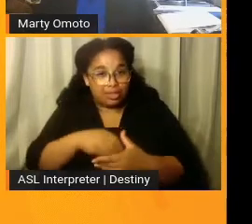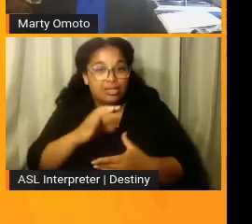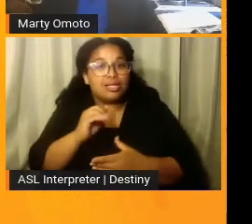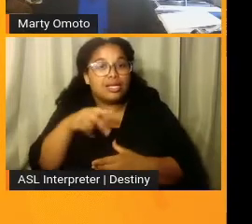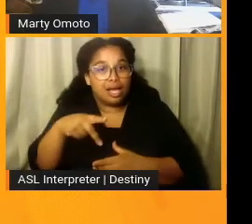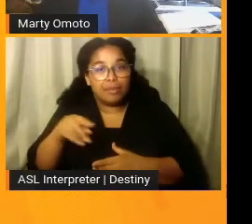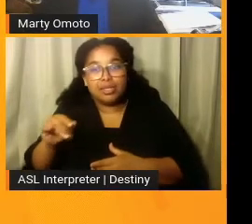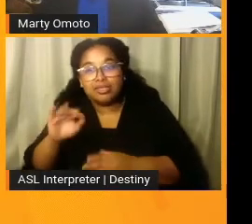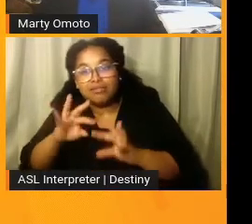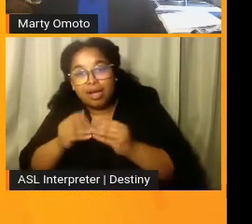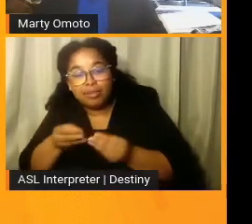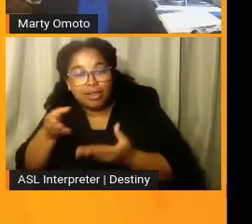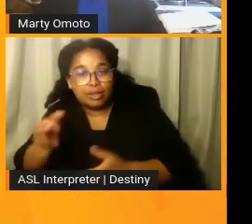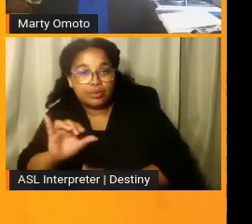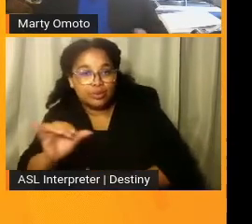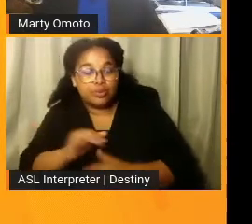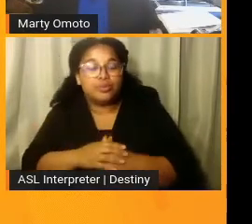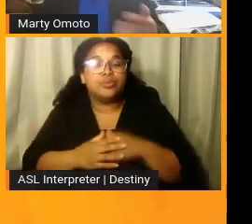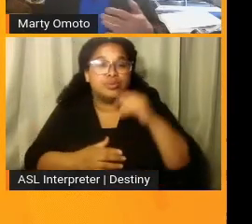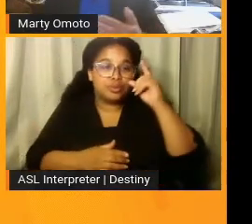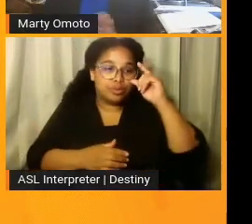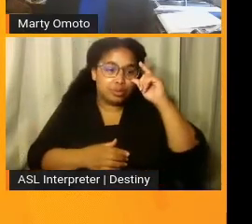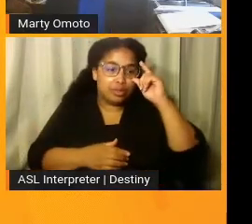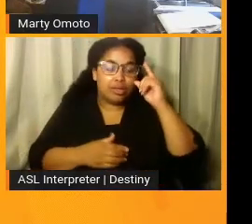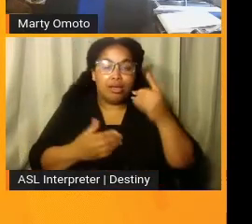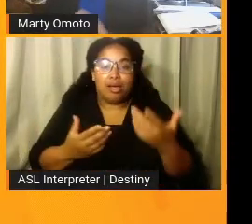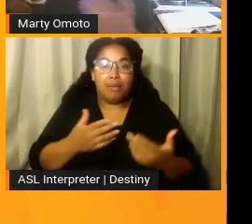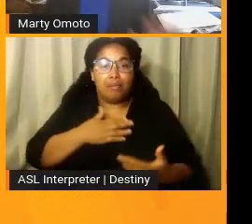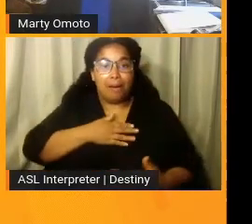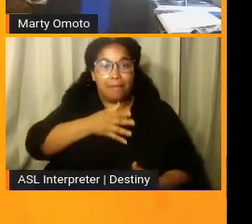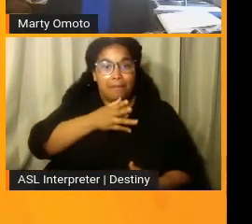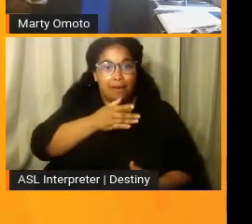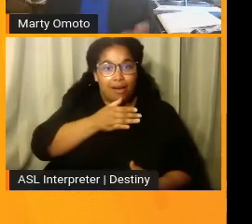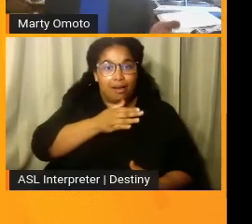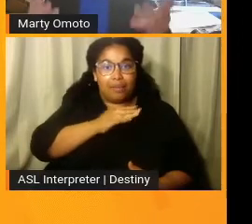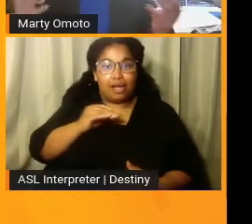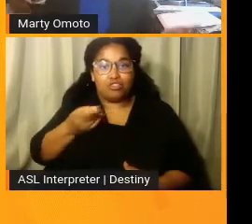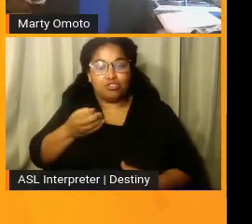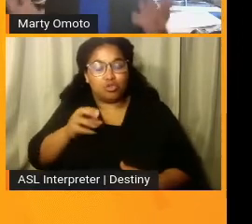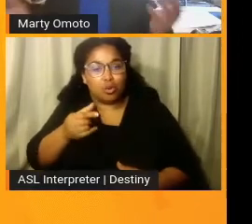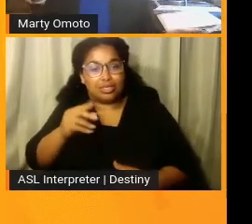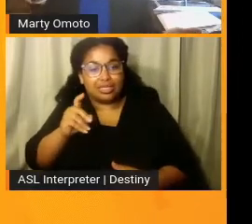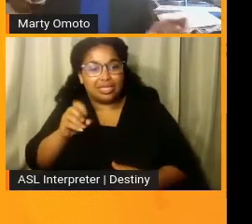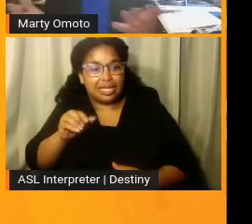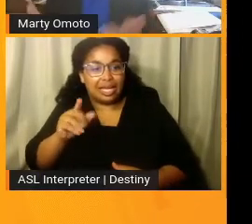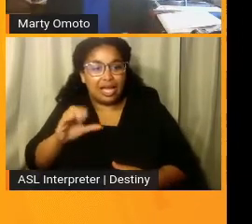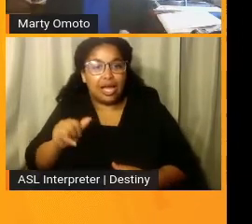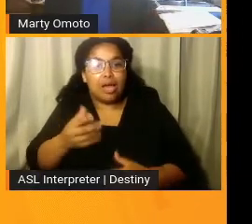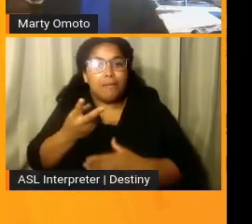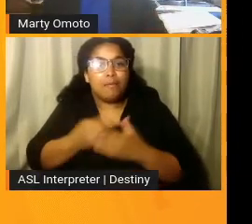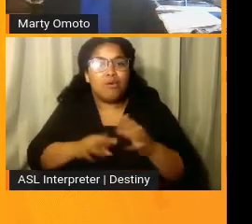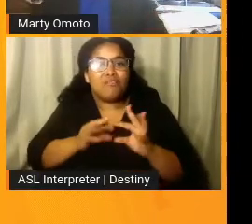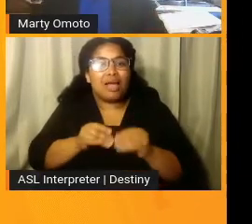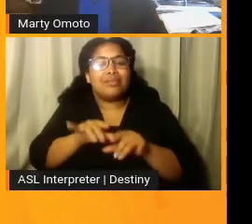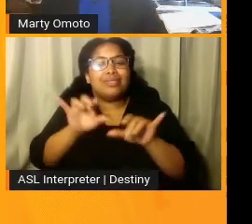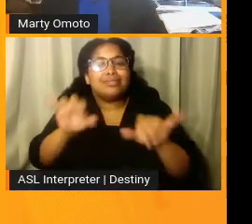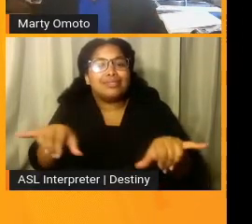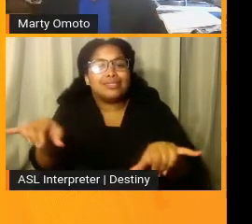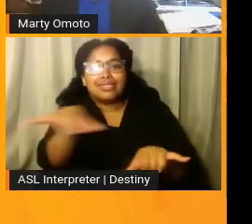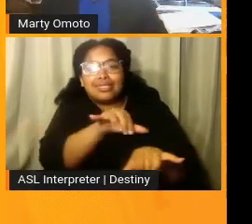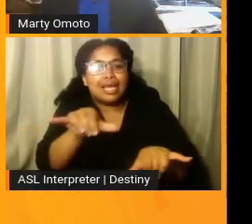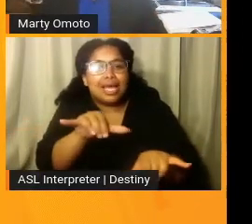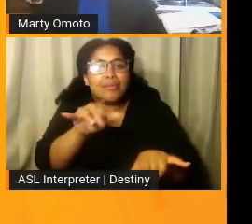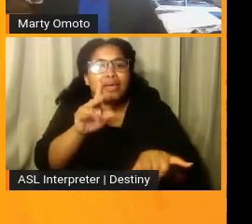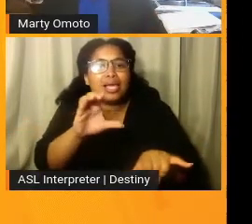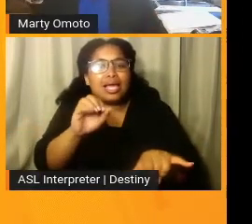was in the camp. And, uh, it turns out that my mother and George Takei, their both families were in the same camp in Arkansas.